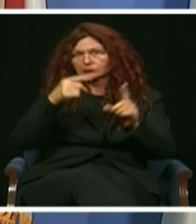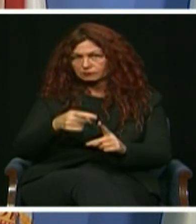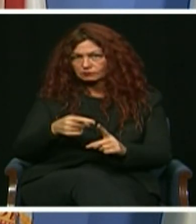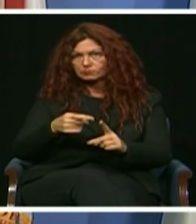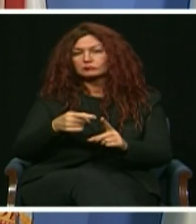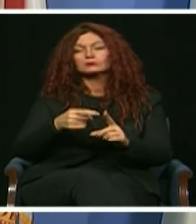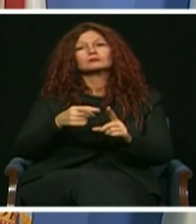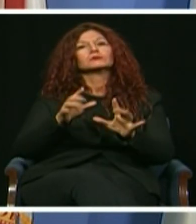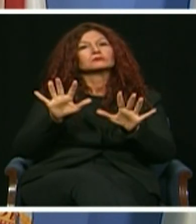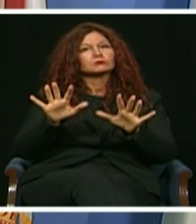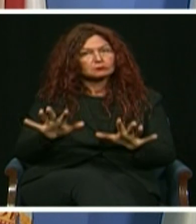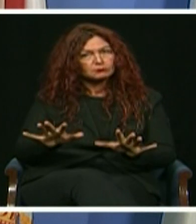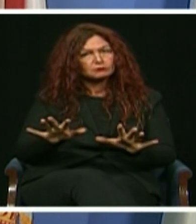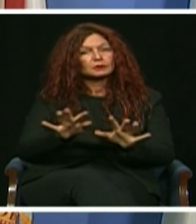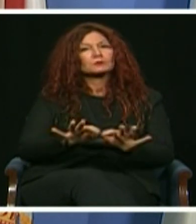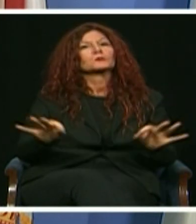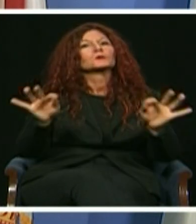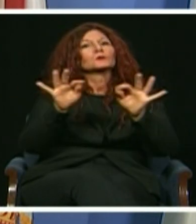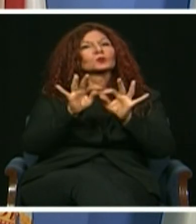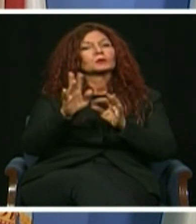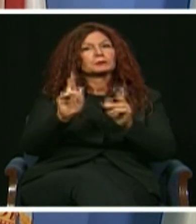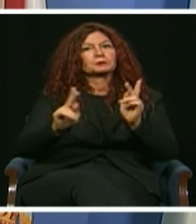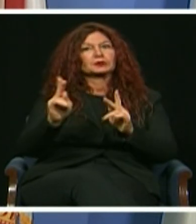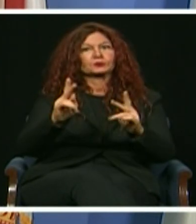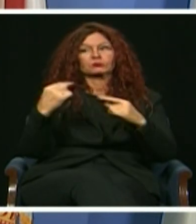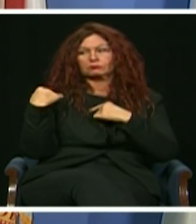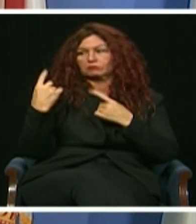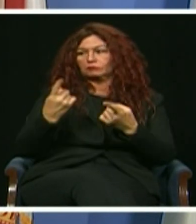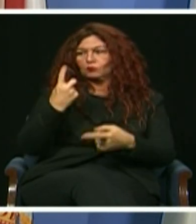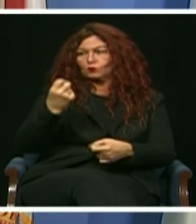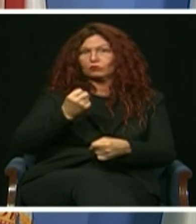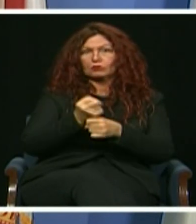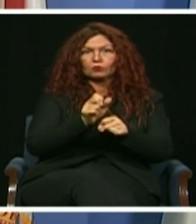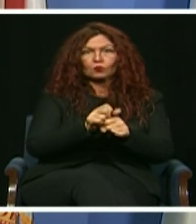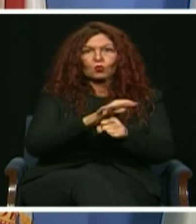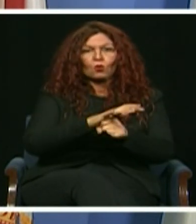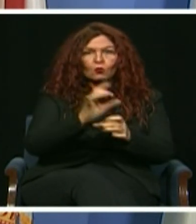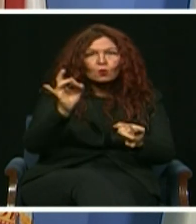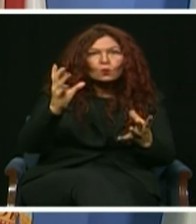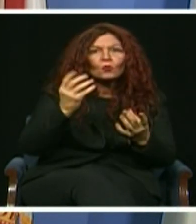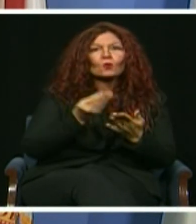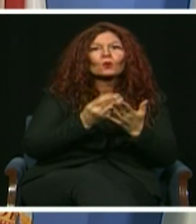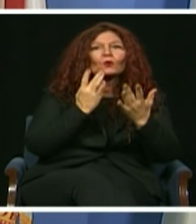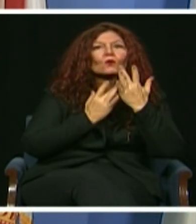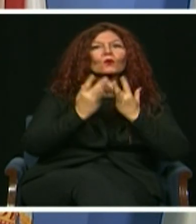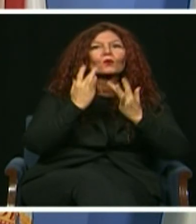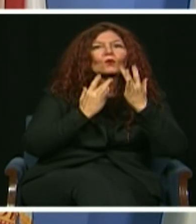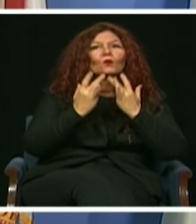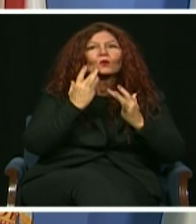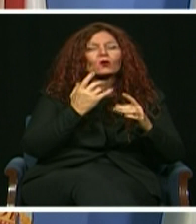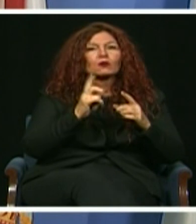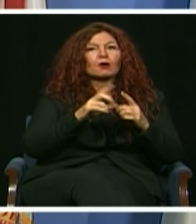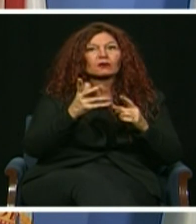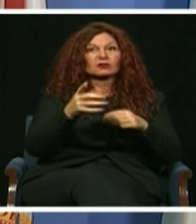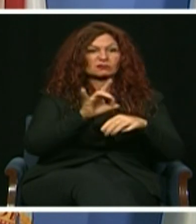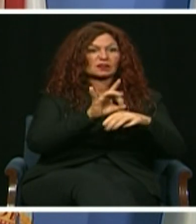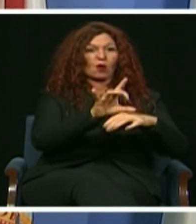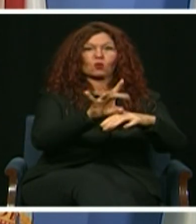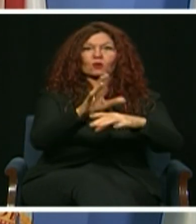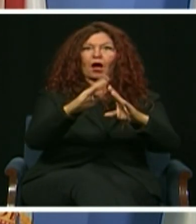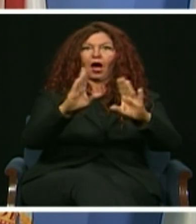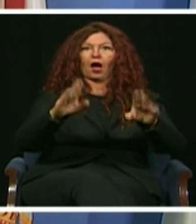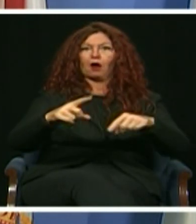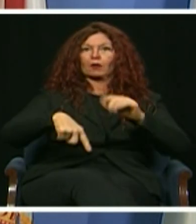eviction moratorium, which has saved lives by keeping people safely in their homes, preventing the spread of the disease, and preventing